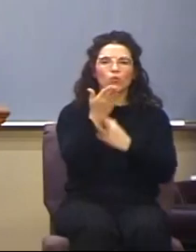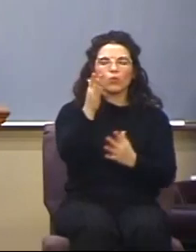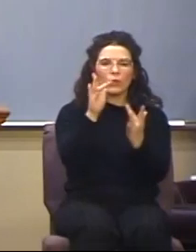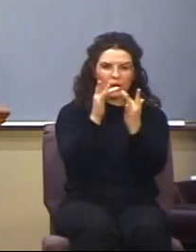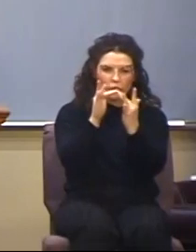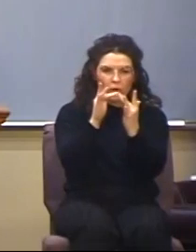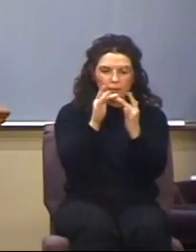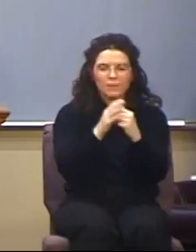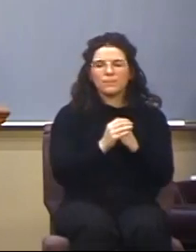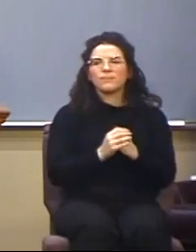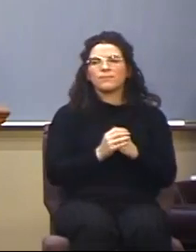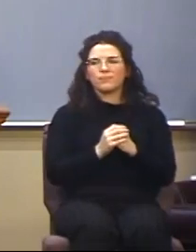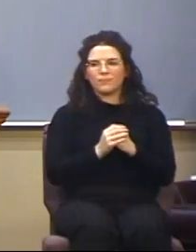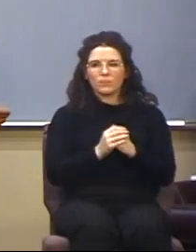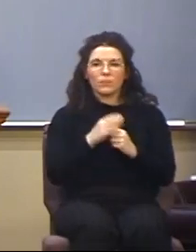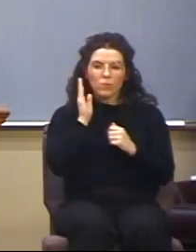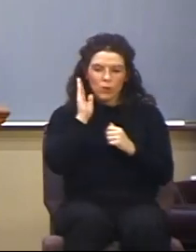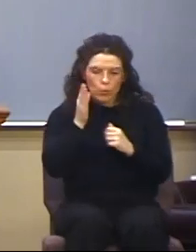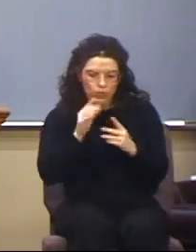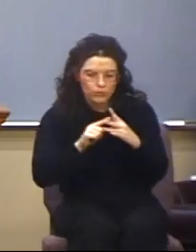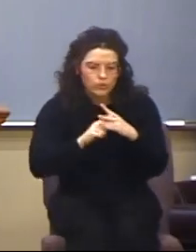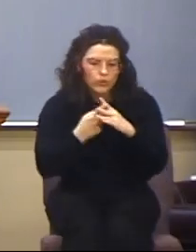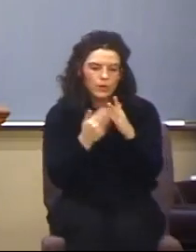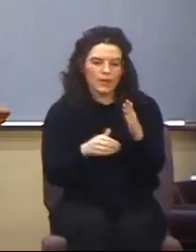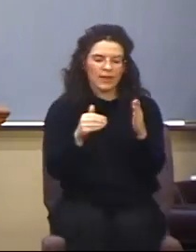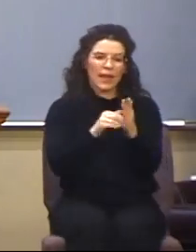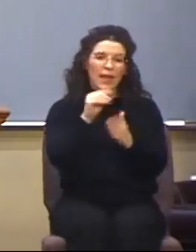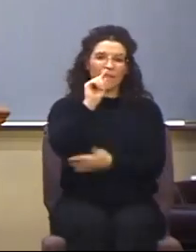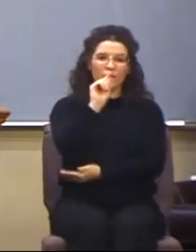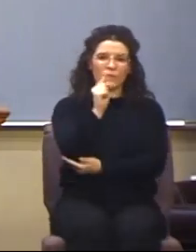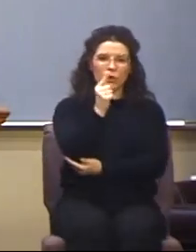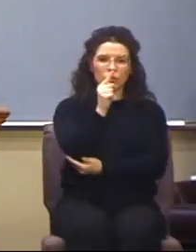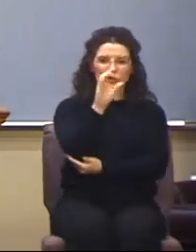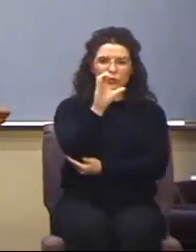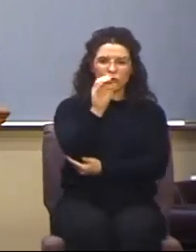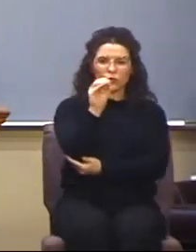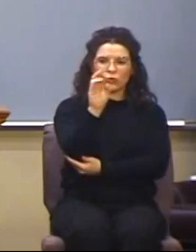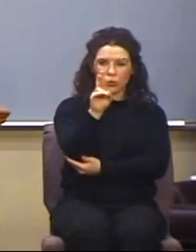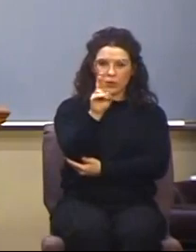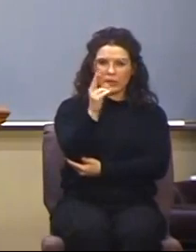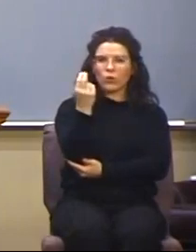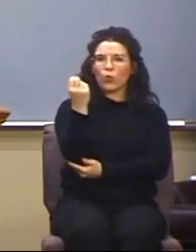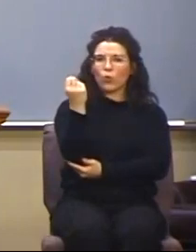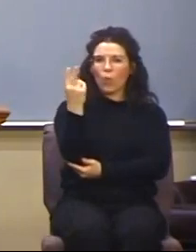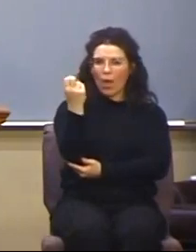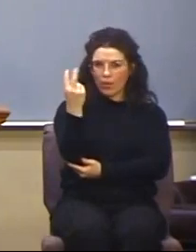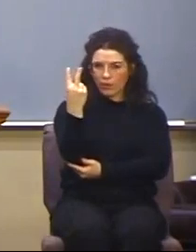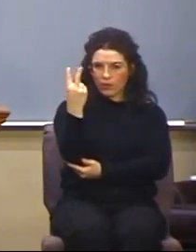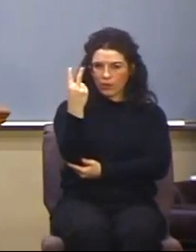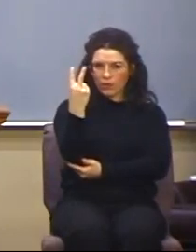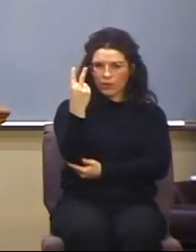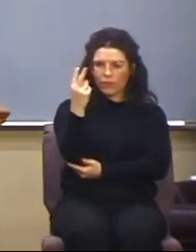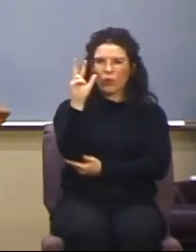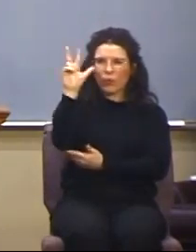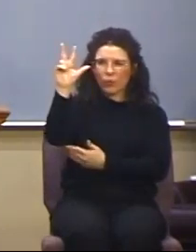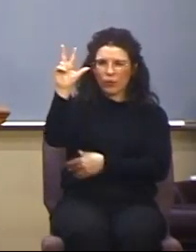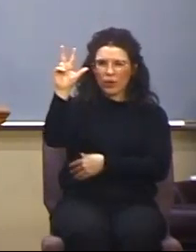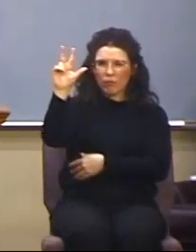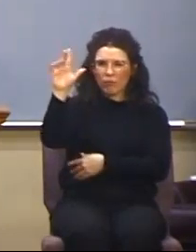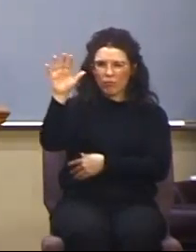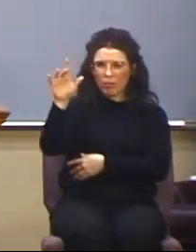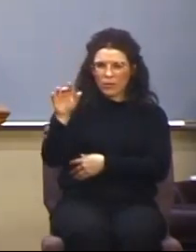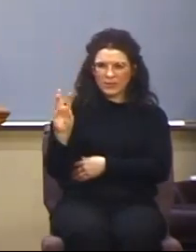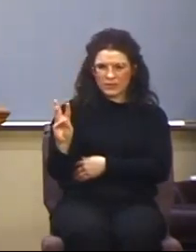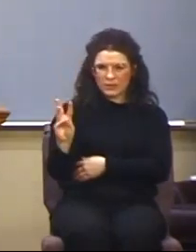We're going to pick up here in 1 Corinthians chapter 12, we're going to look at verses 3 through verse 6. So,